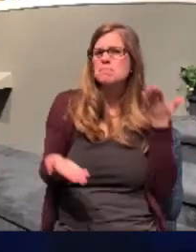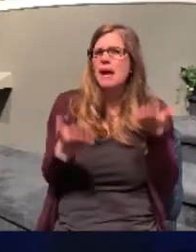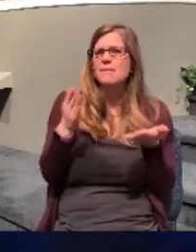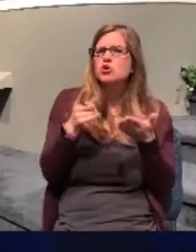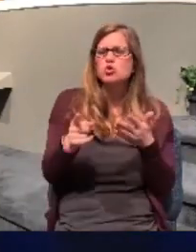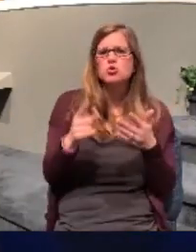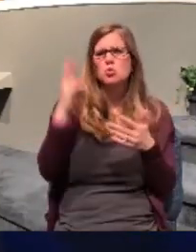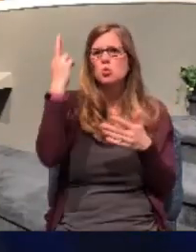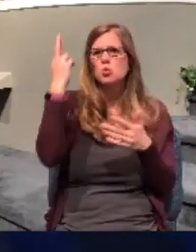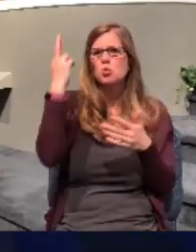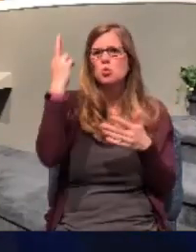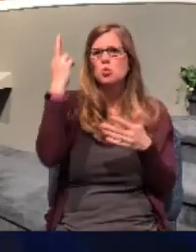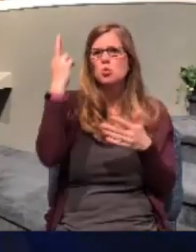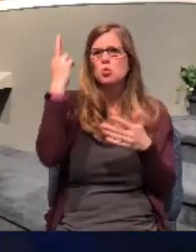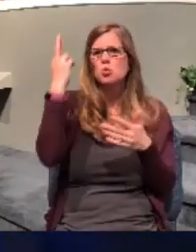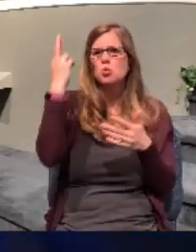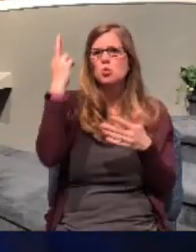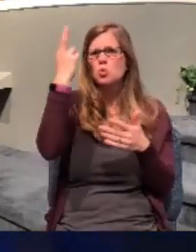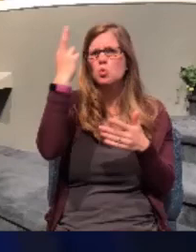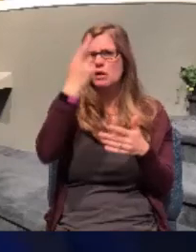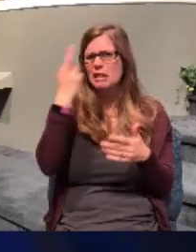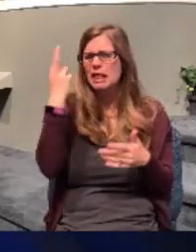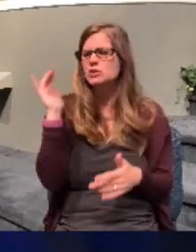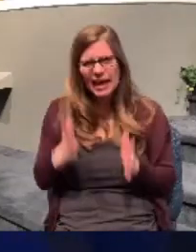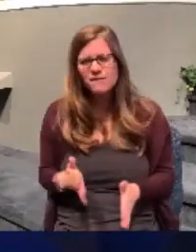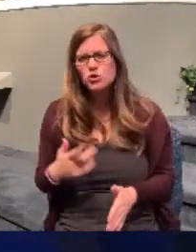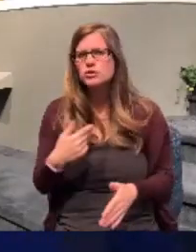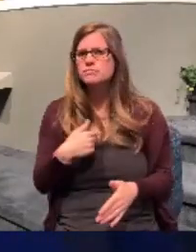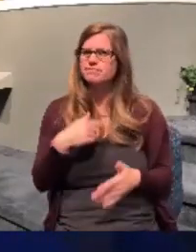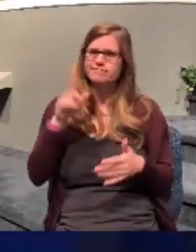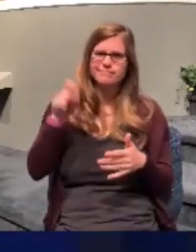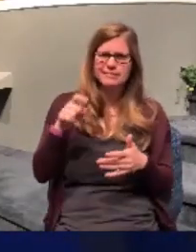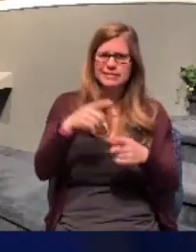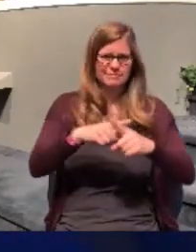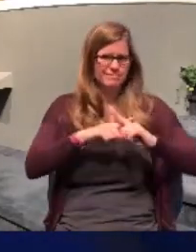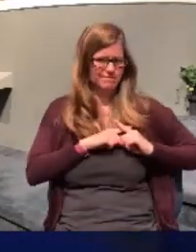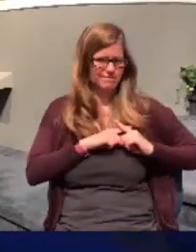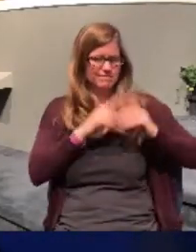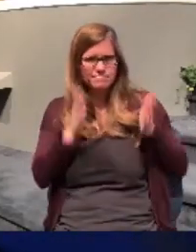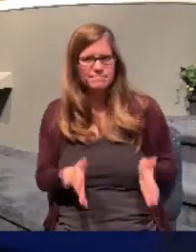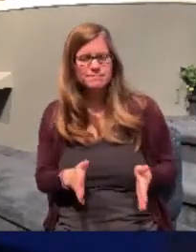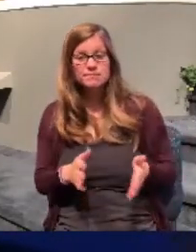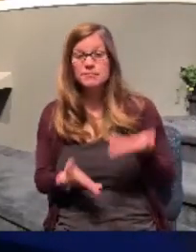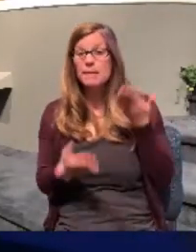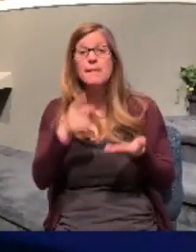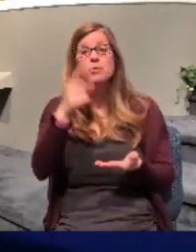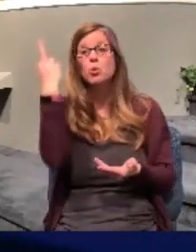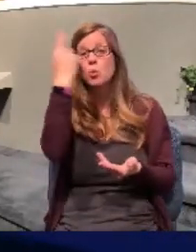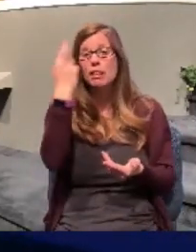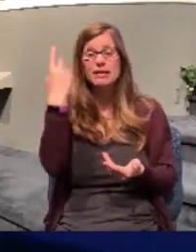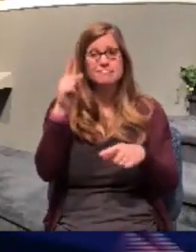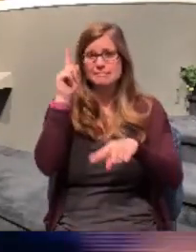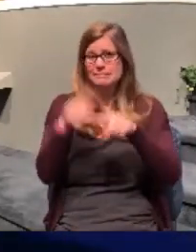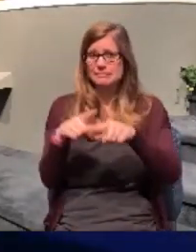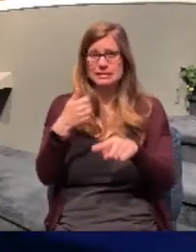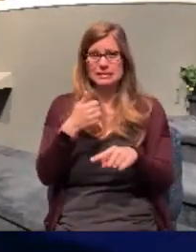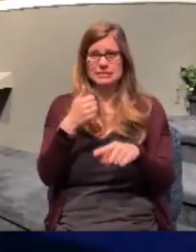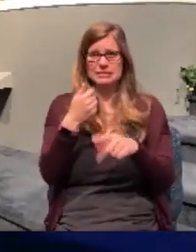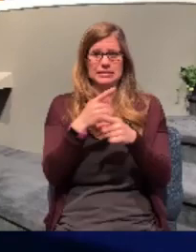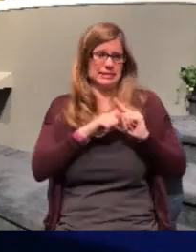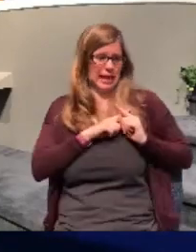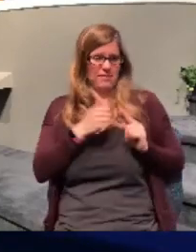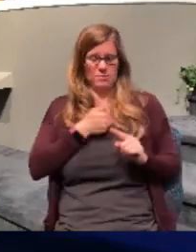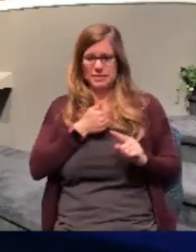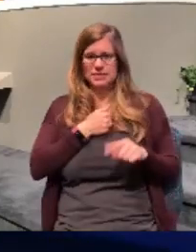the fact that you're a sinner in need of the Savior and you've realized you can't save yourself? Only Jesus